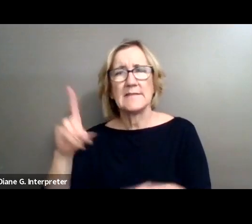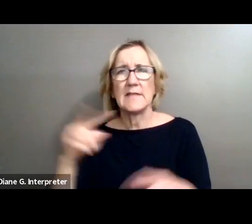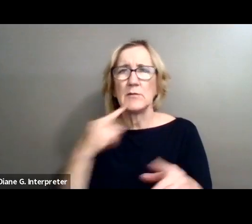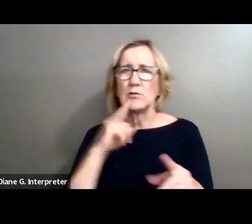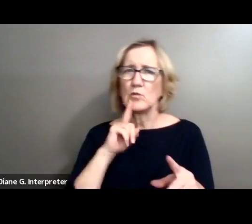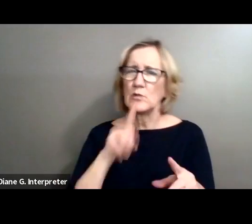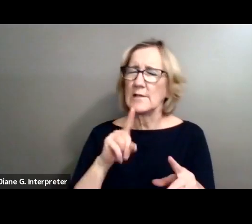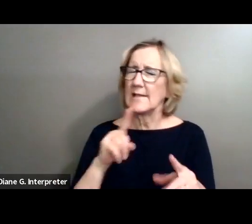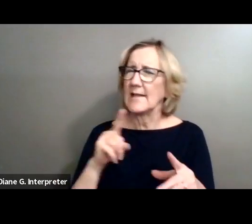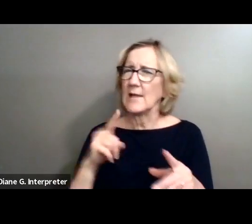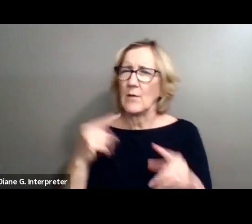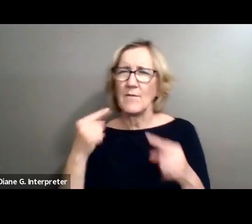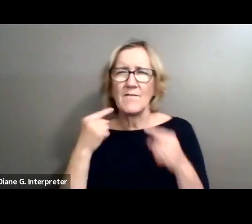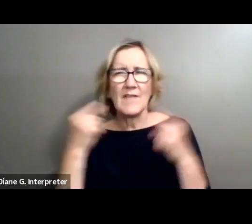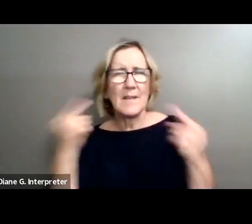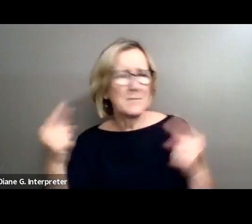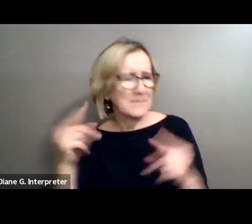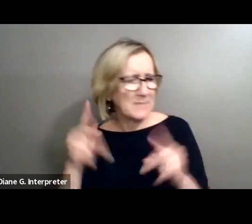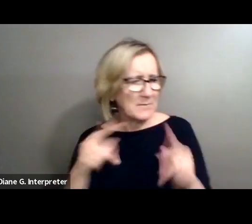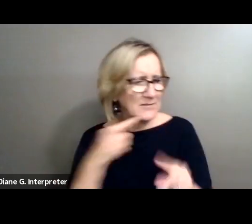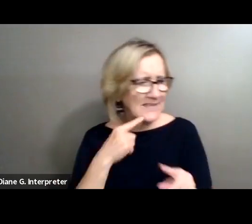40 years of the history of Harlem.